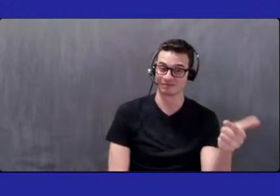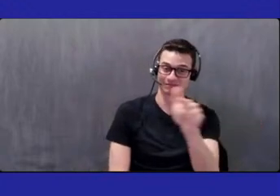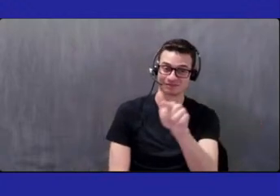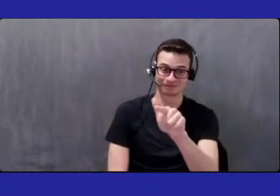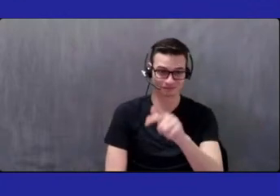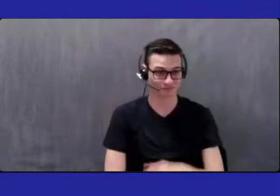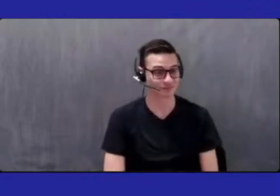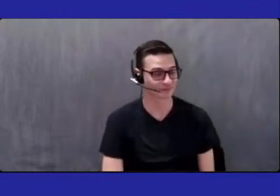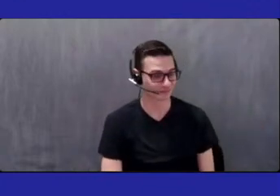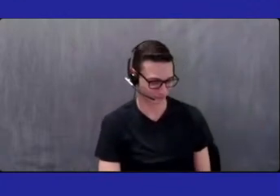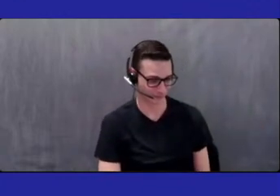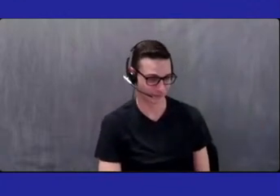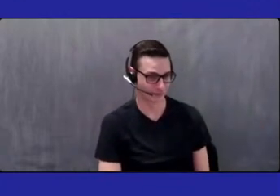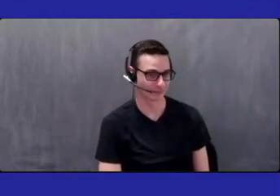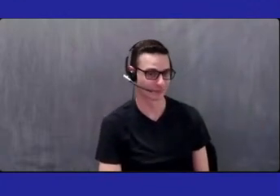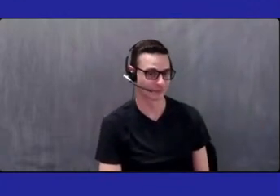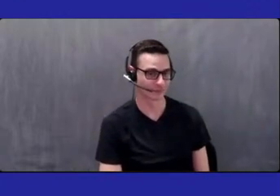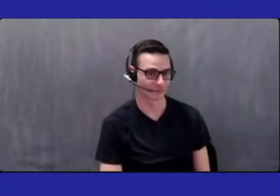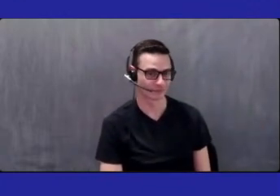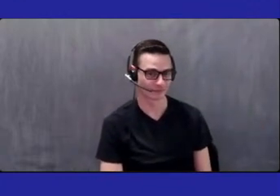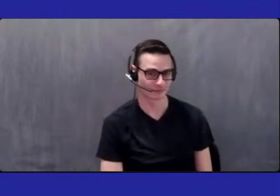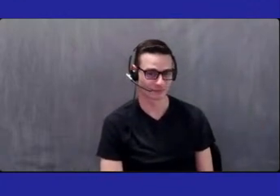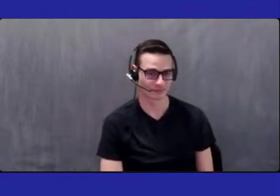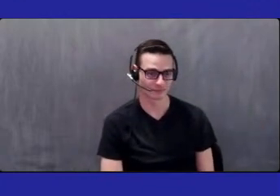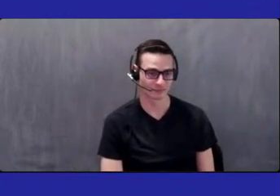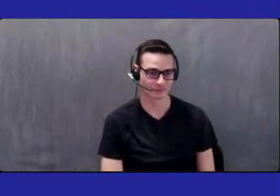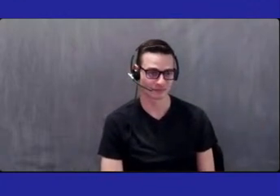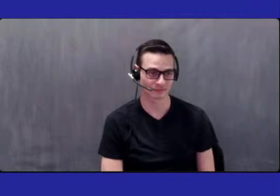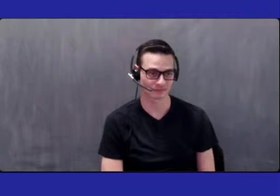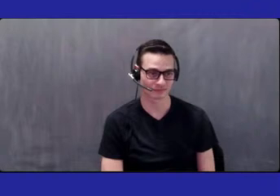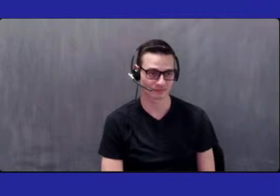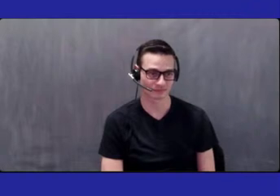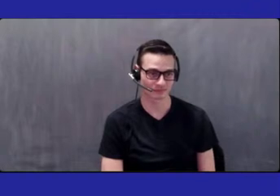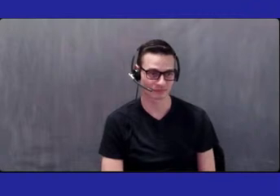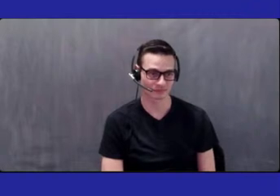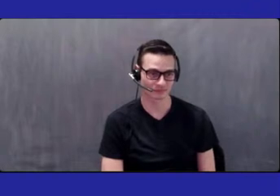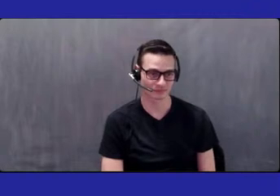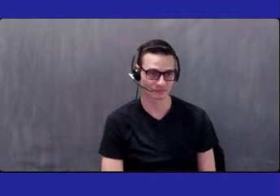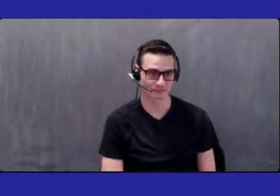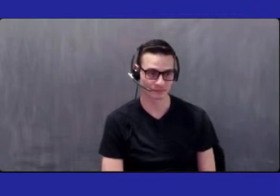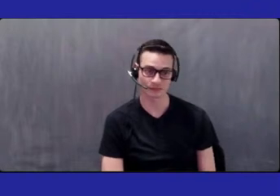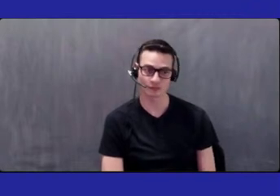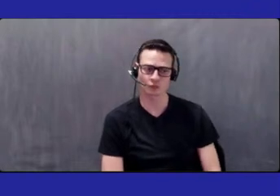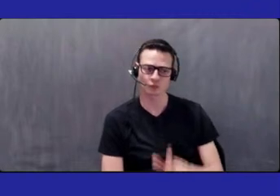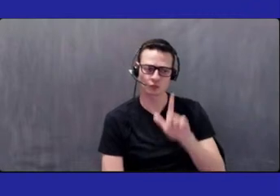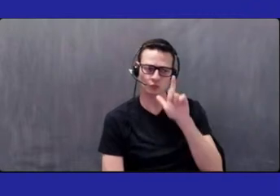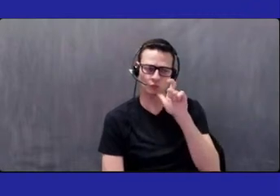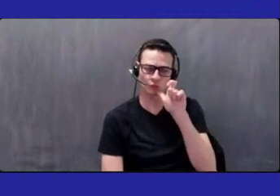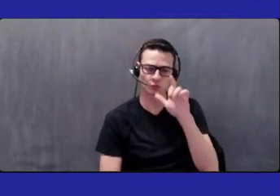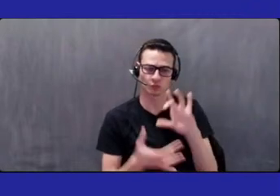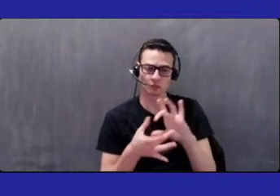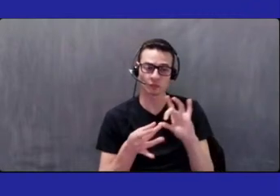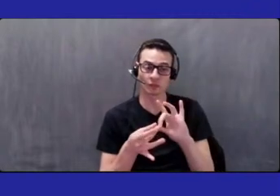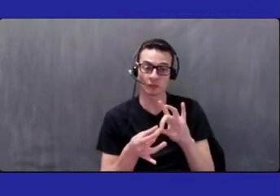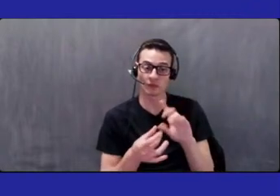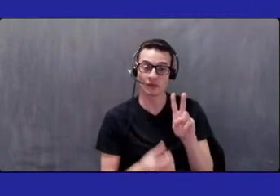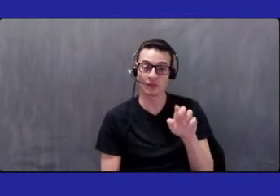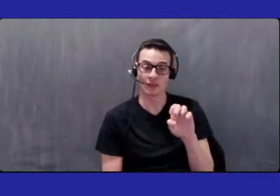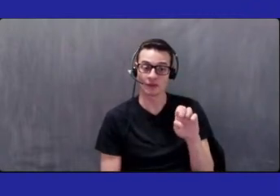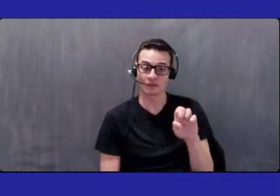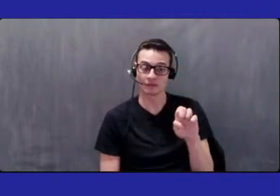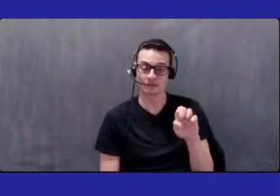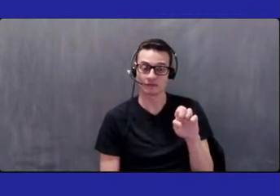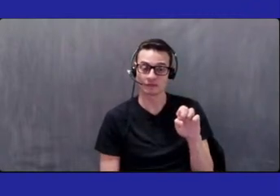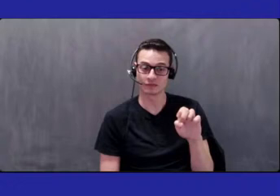to speak to us today is our vice chair. And that's Ms.